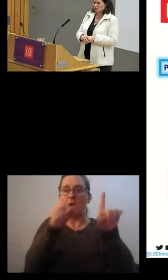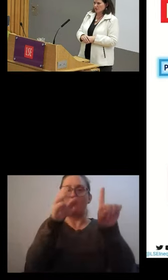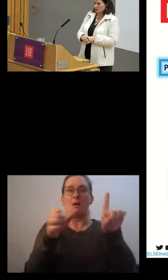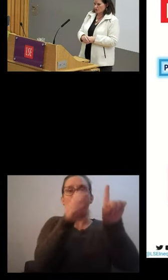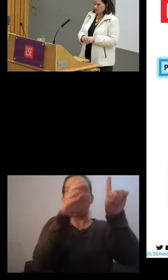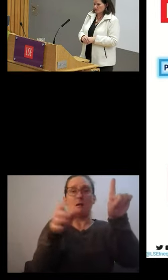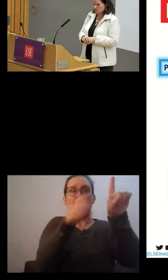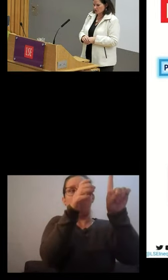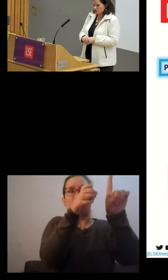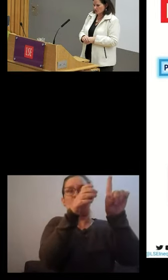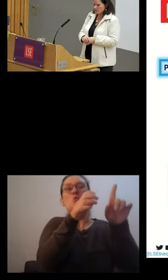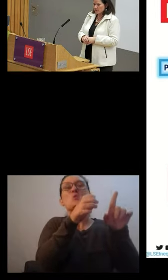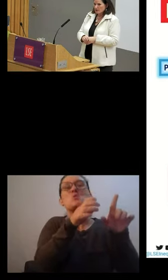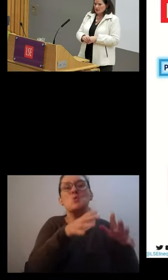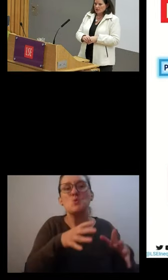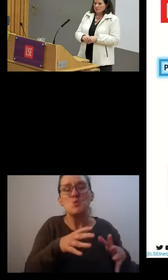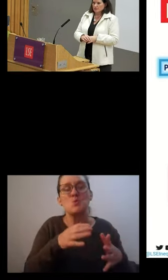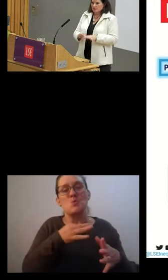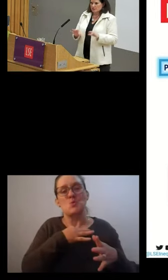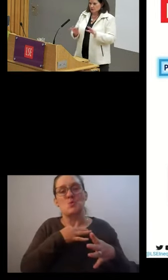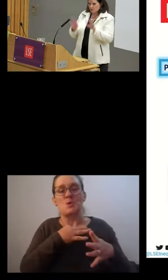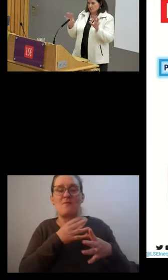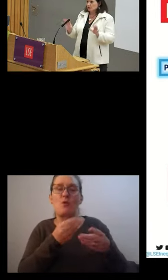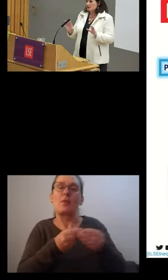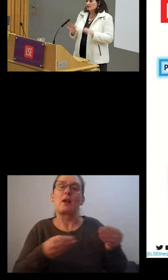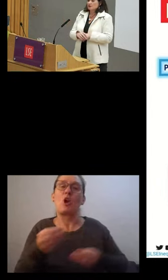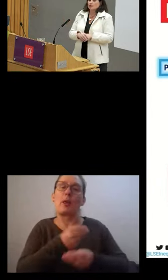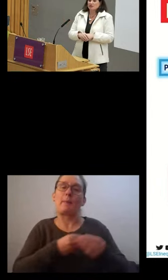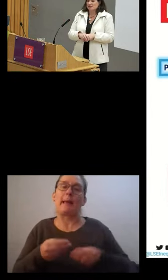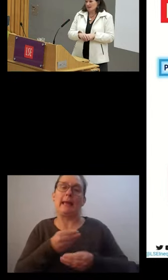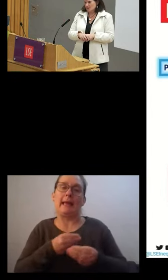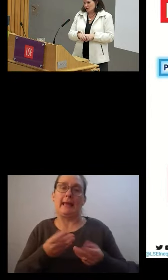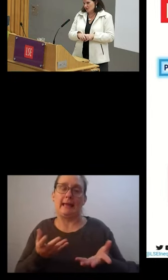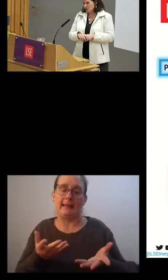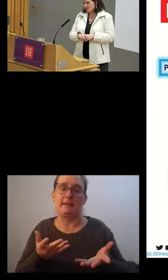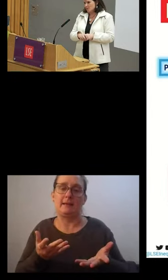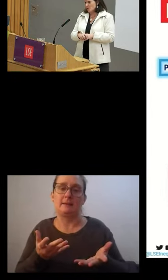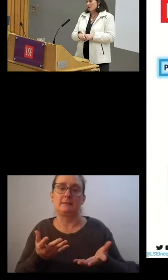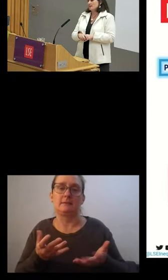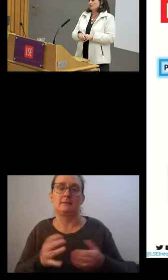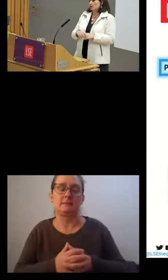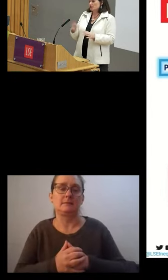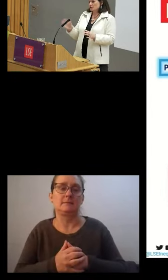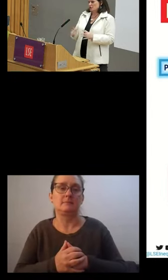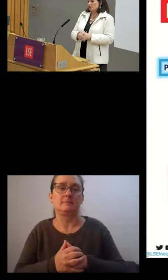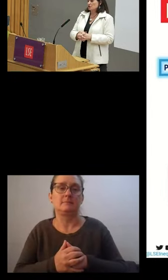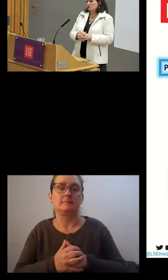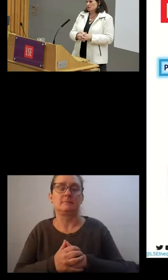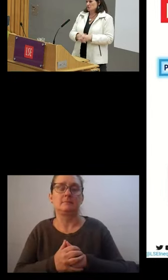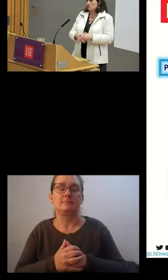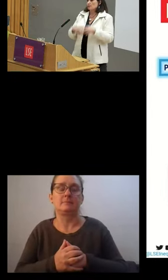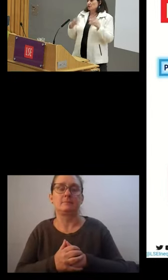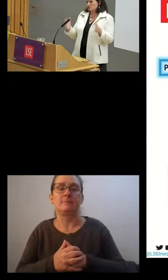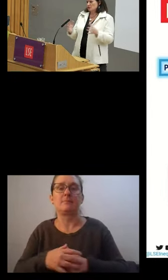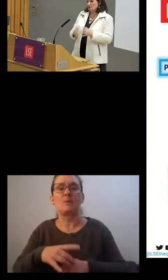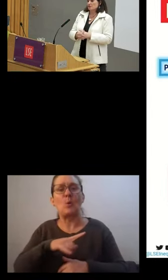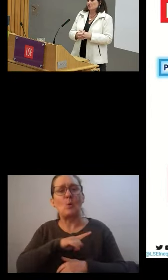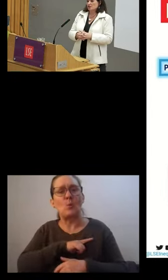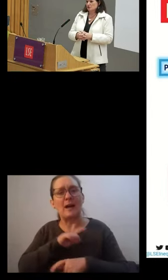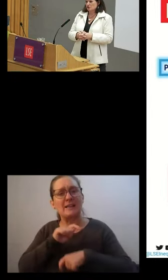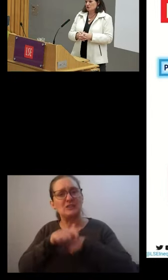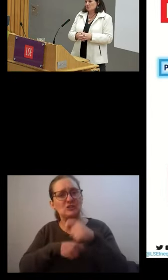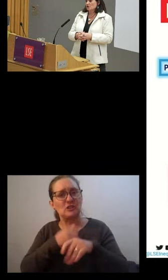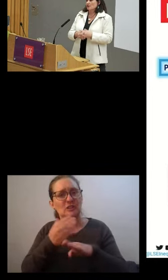consequences for the economy as a whole. Just before you ask, we did actually look at why workers change jobs. Most